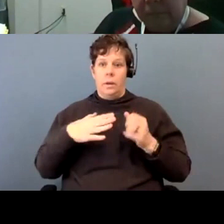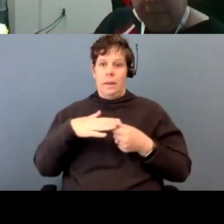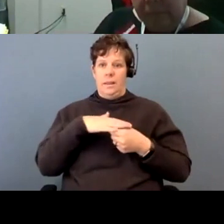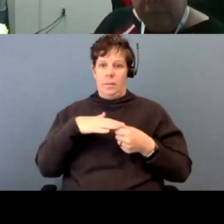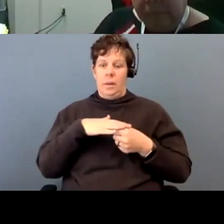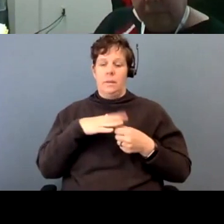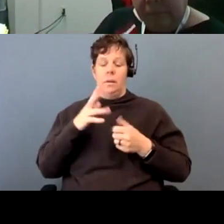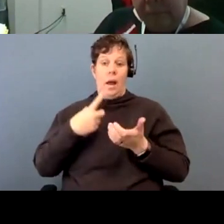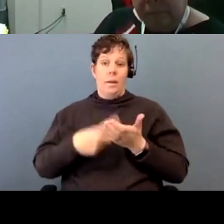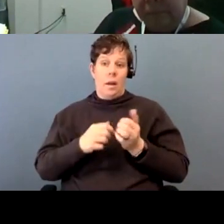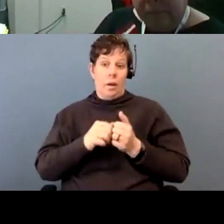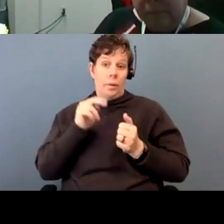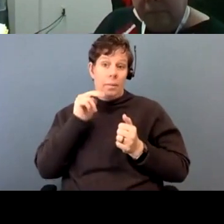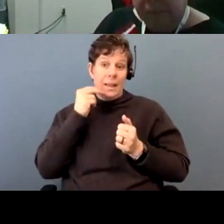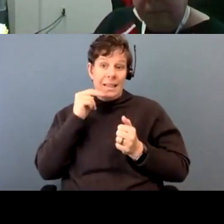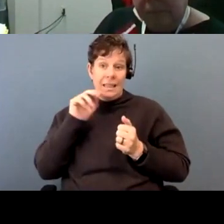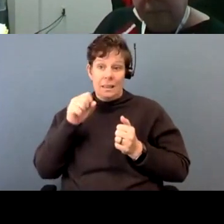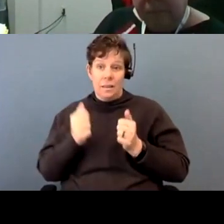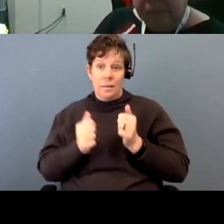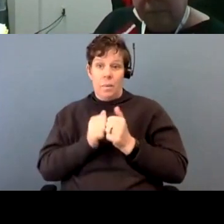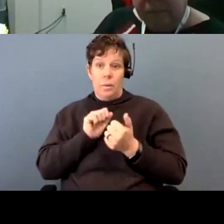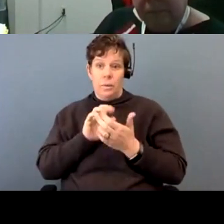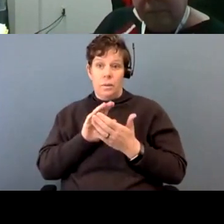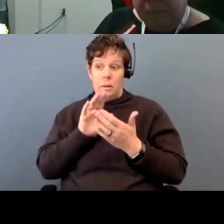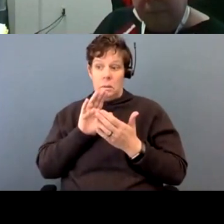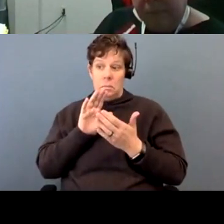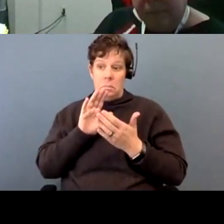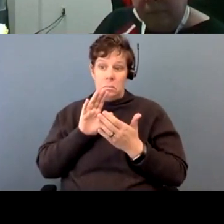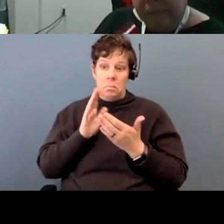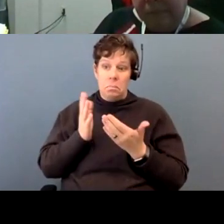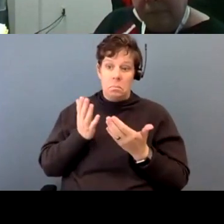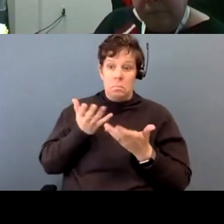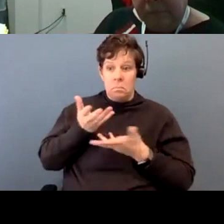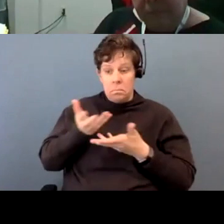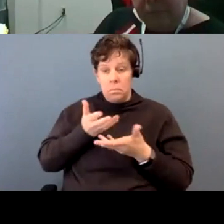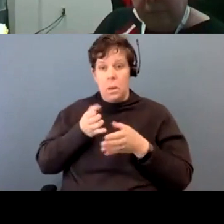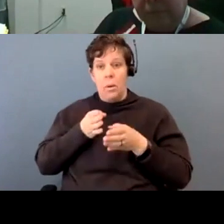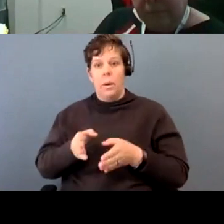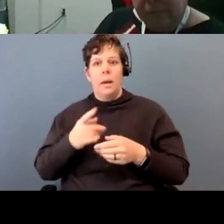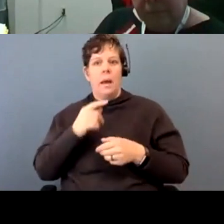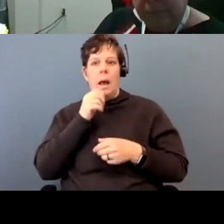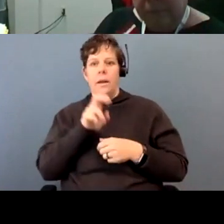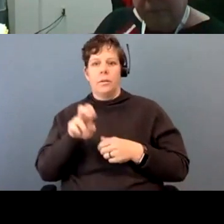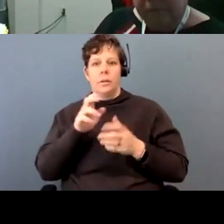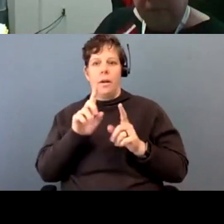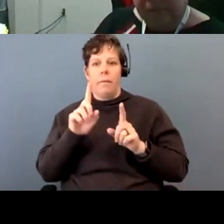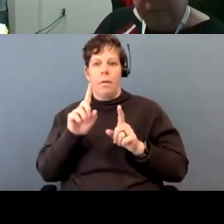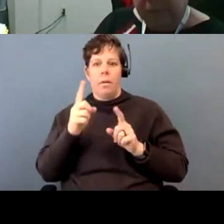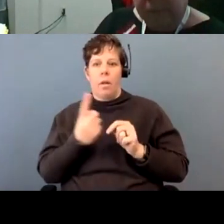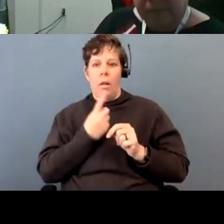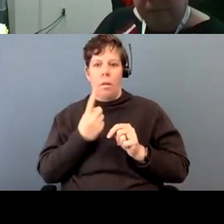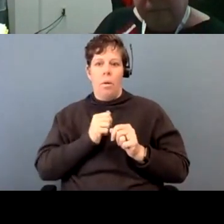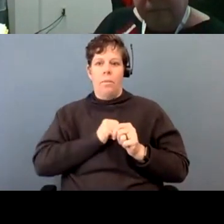nieces about it as in the most approachable way that I can. Um, I don't travel alone much anymore and the way that I used to.